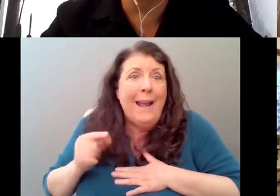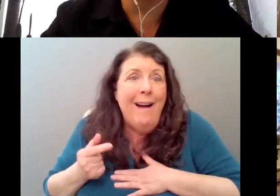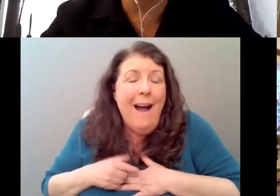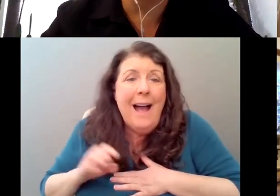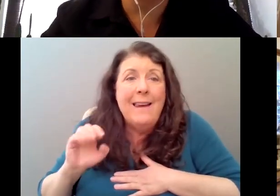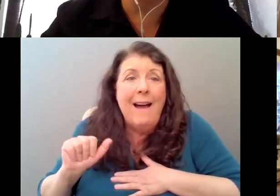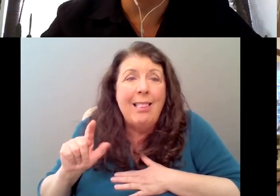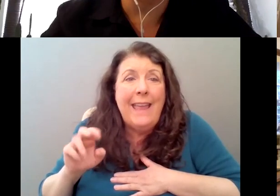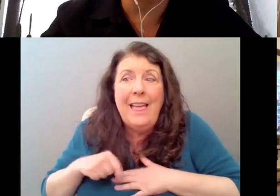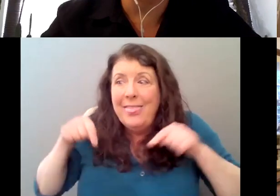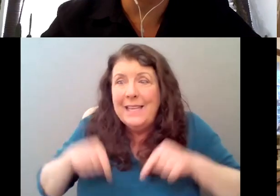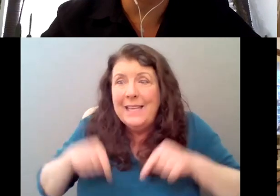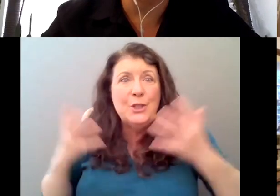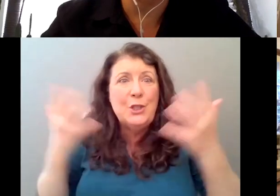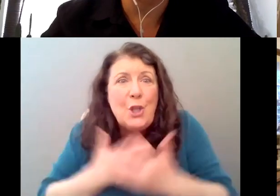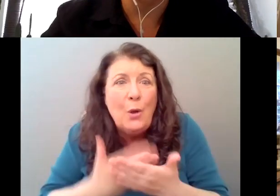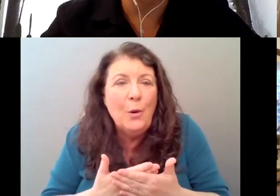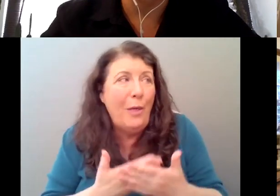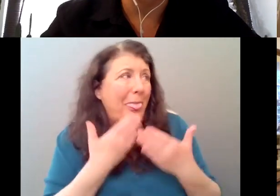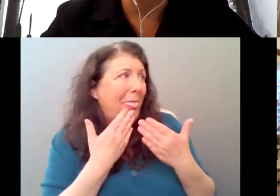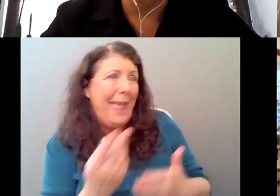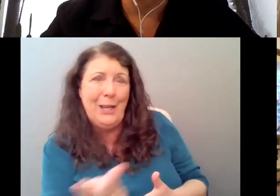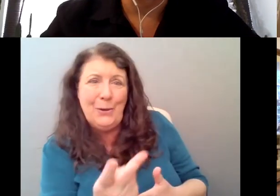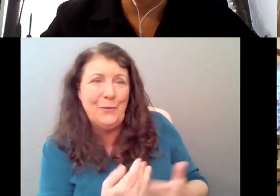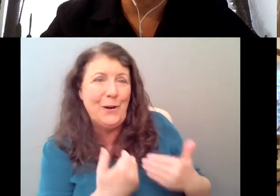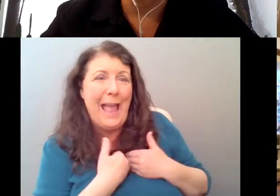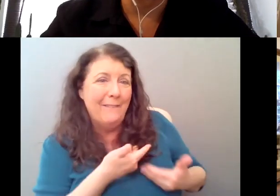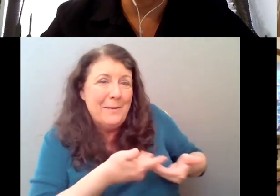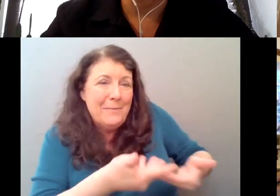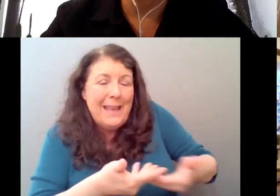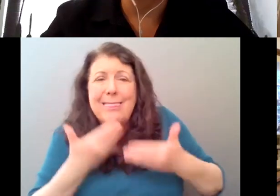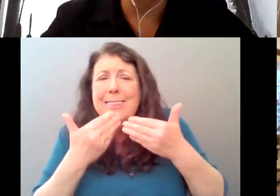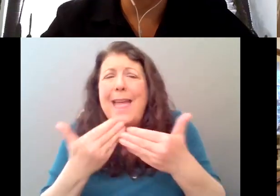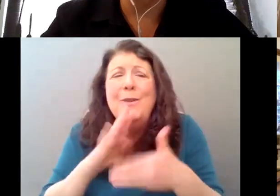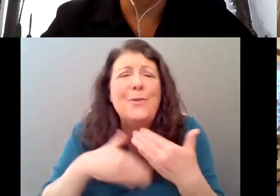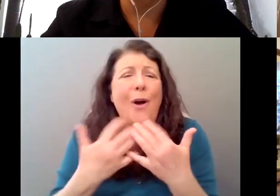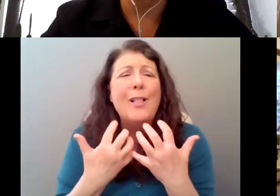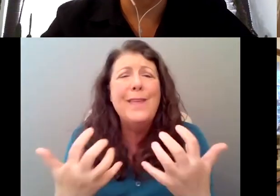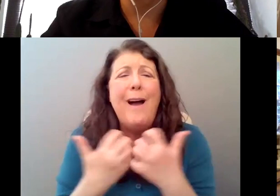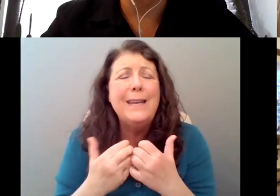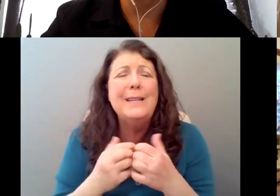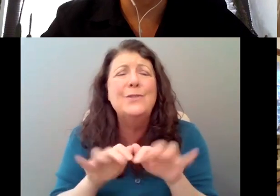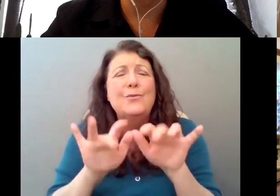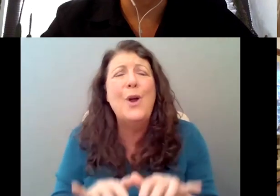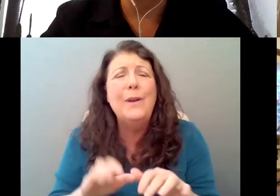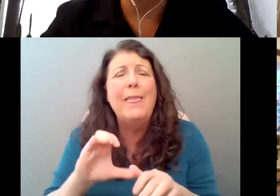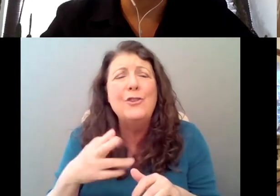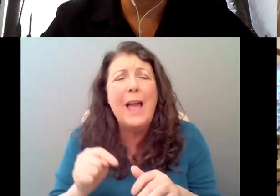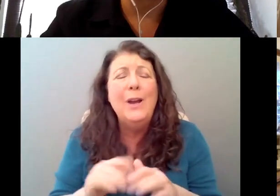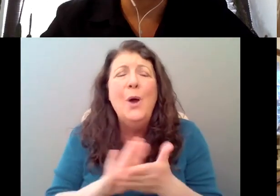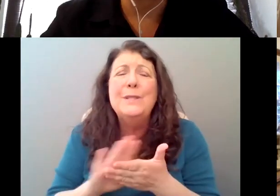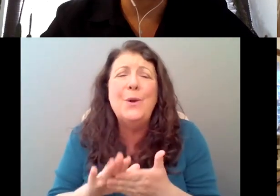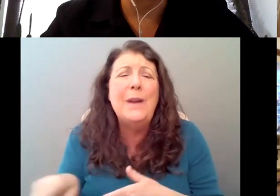Thank you guys so much for having me. And thank you everyone in the, in the chat. It's so nice of you to come and, yeah, I'm just